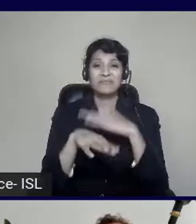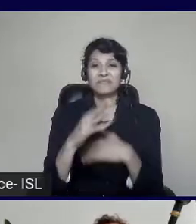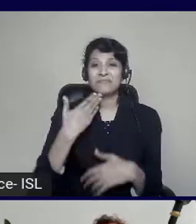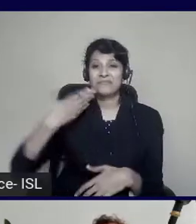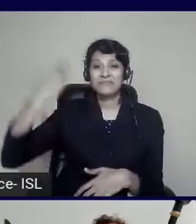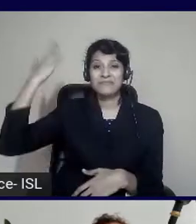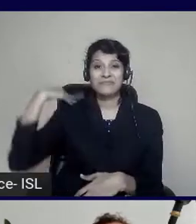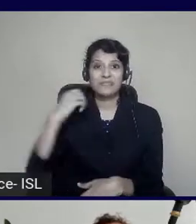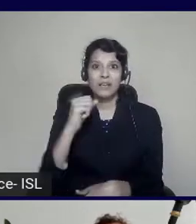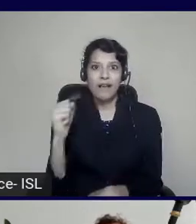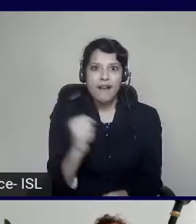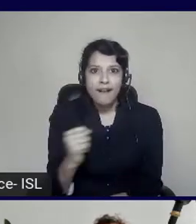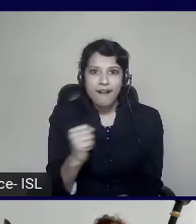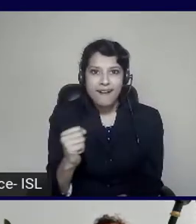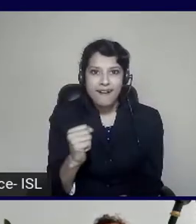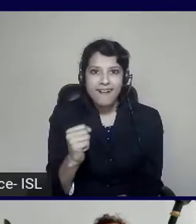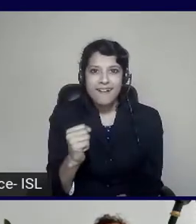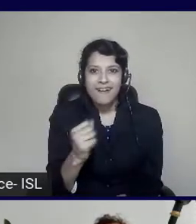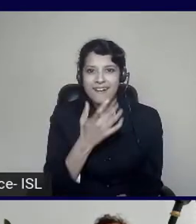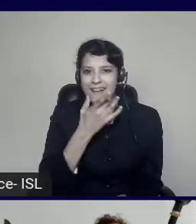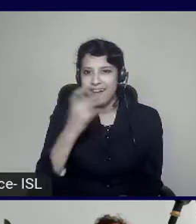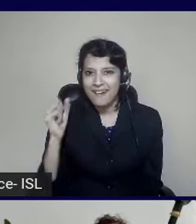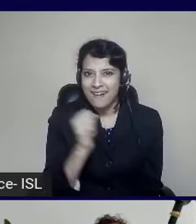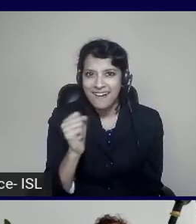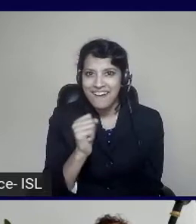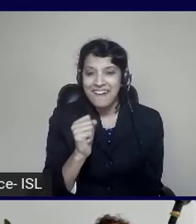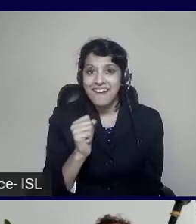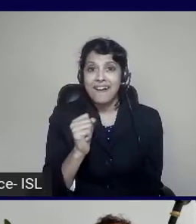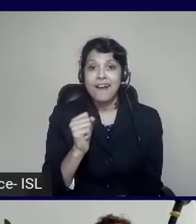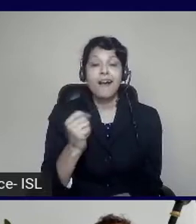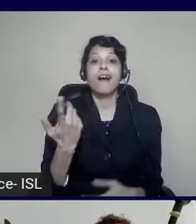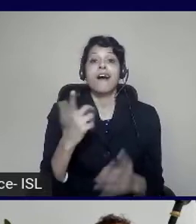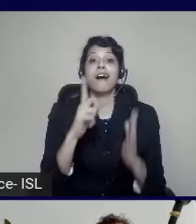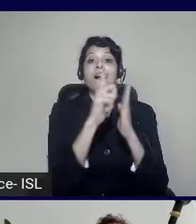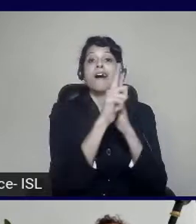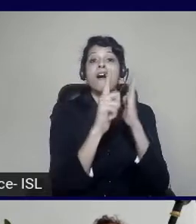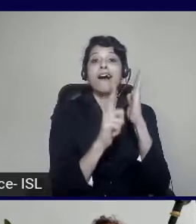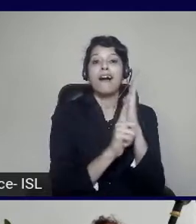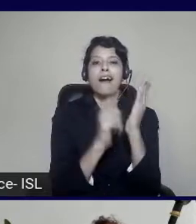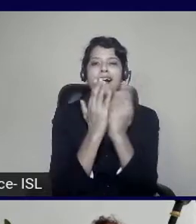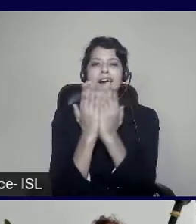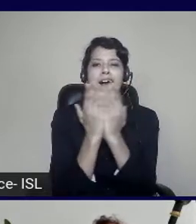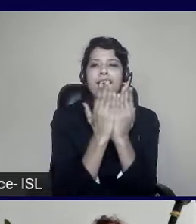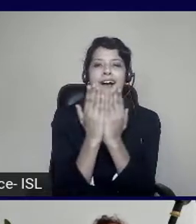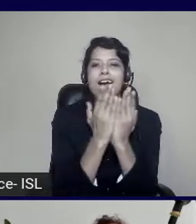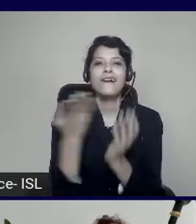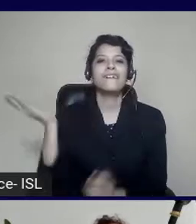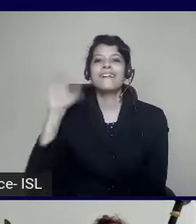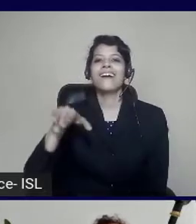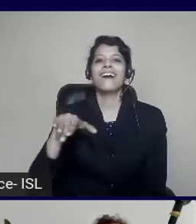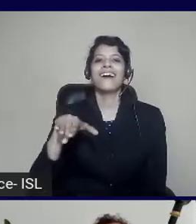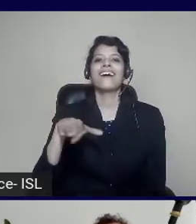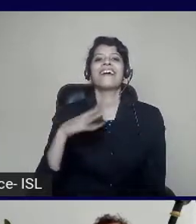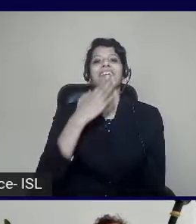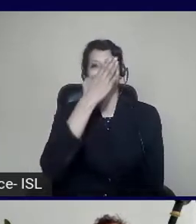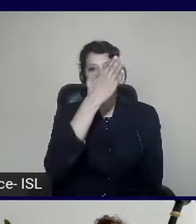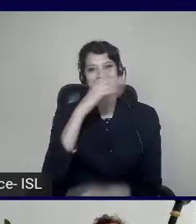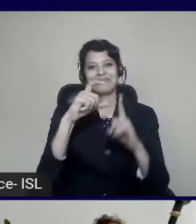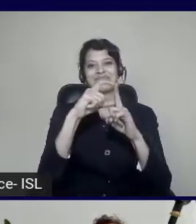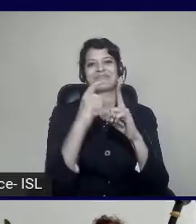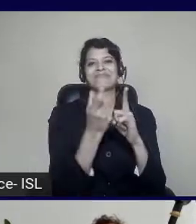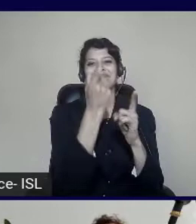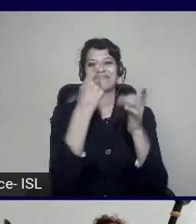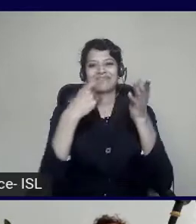law in Durban in South Africa. So we have a huge history with the Indian community. I'm so happy